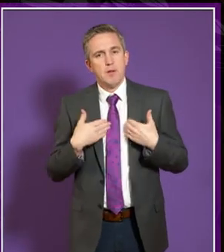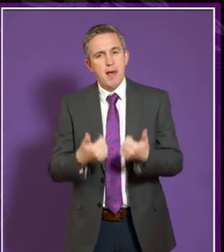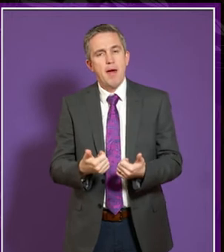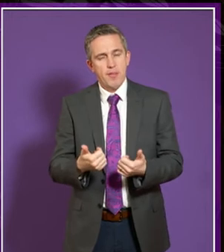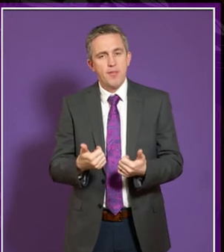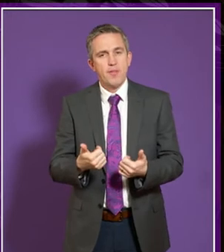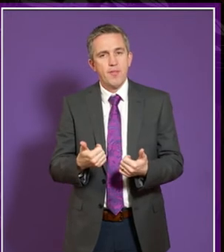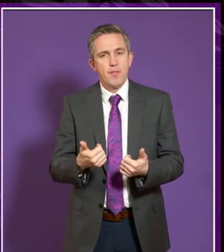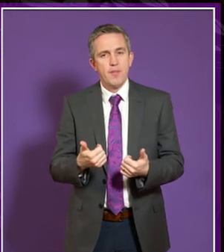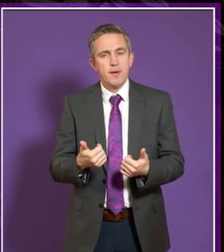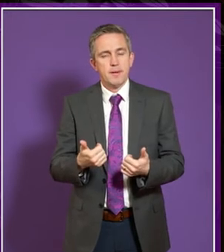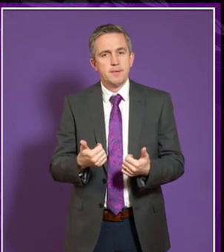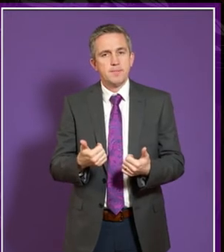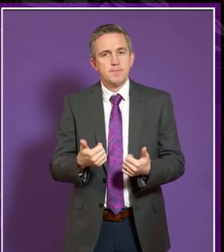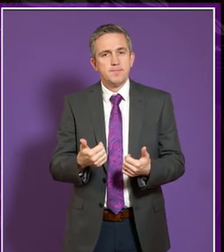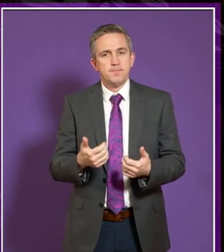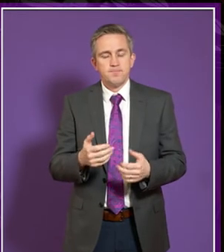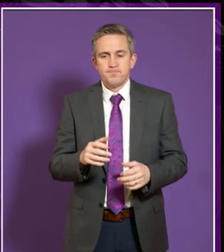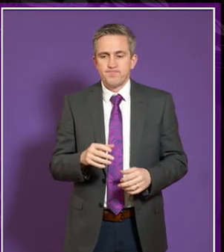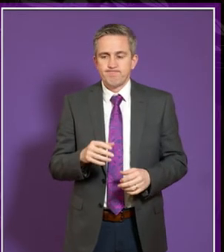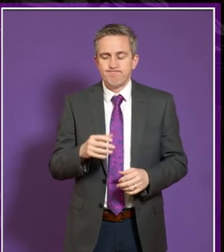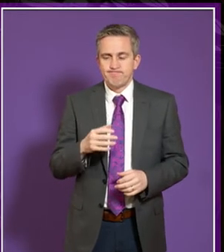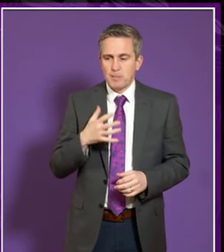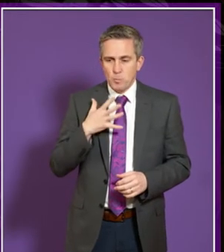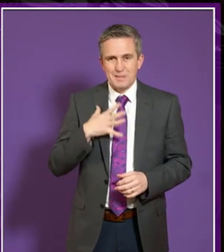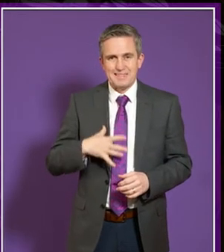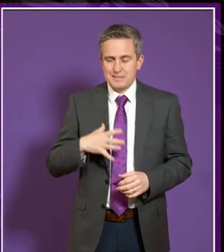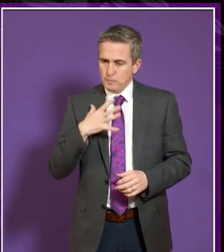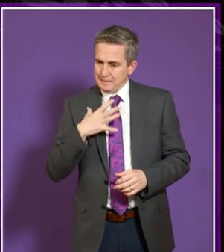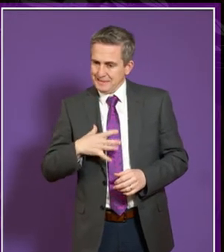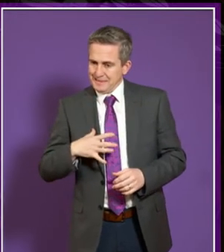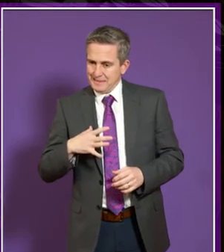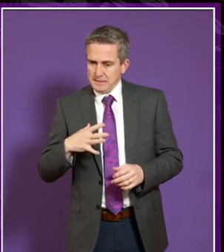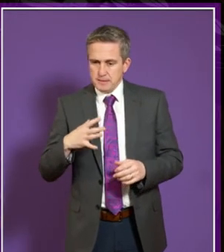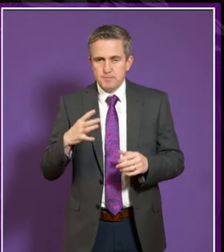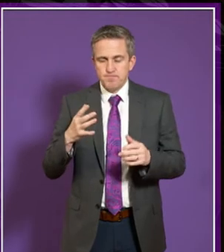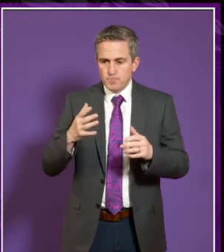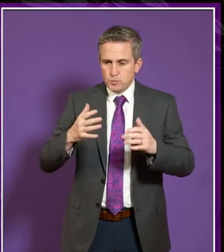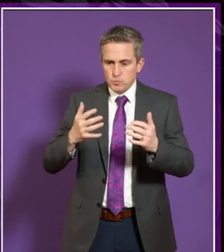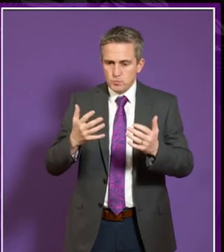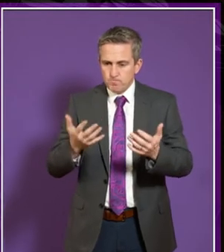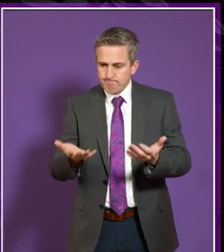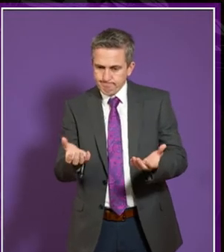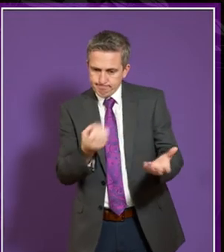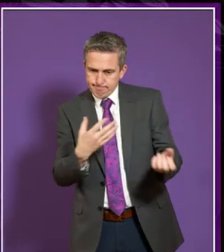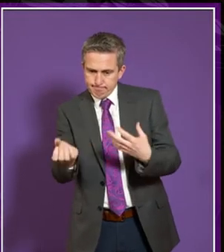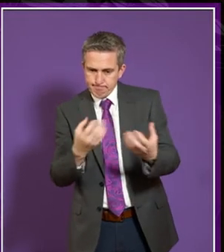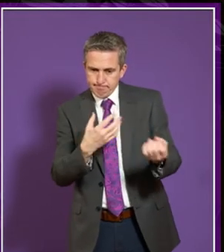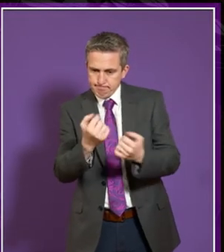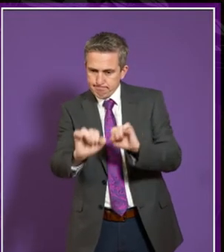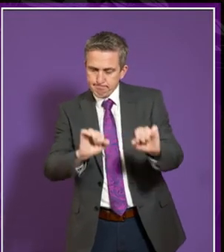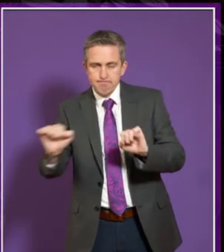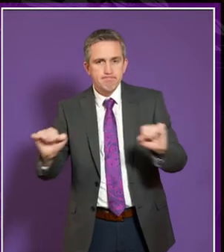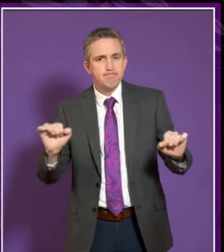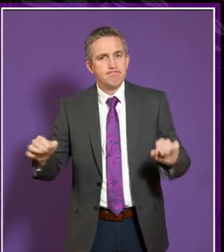recognize that it's fundamental that we flip things on their head because um we